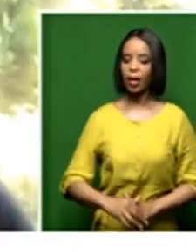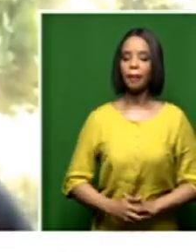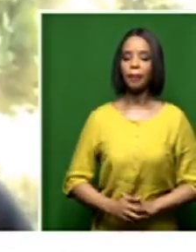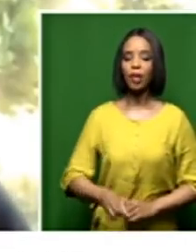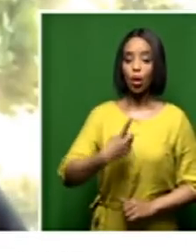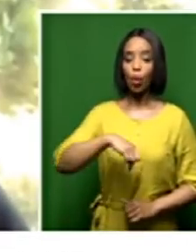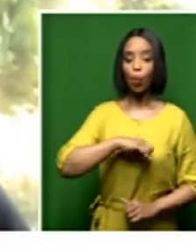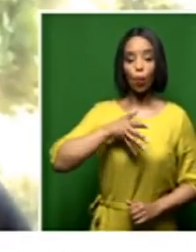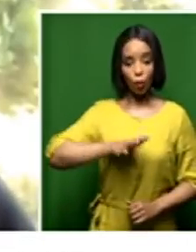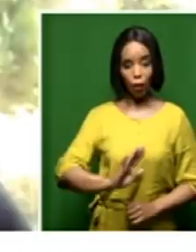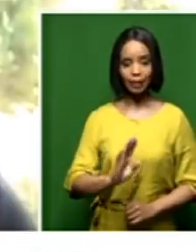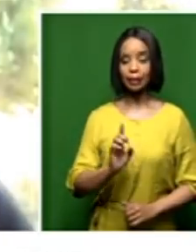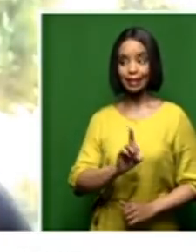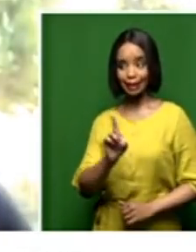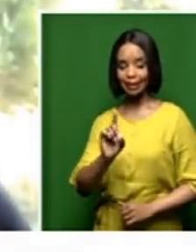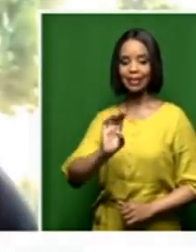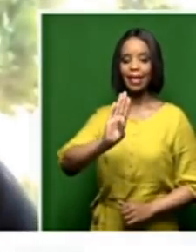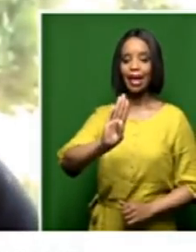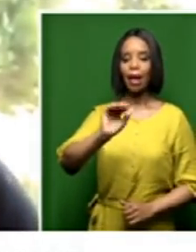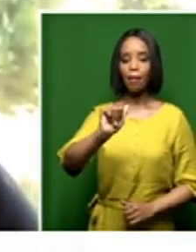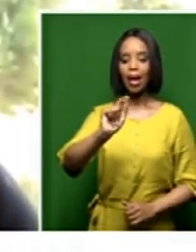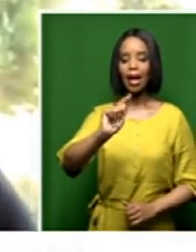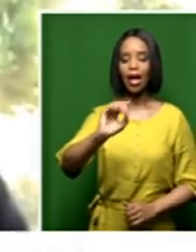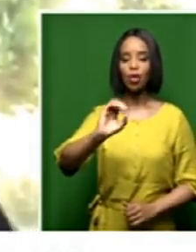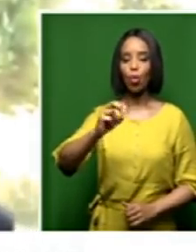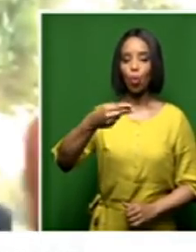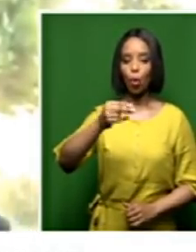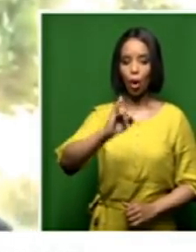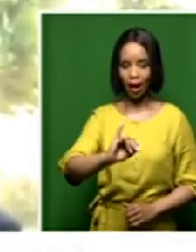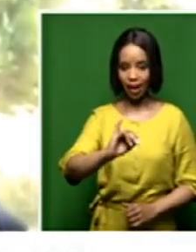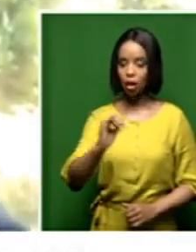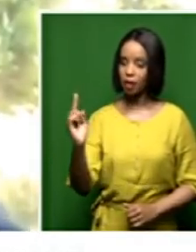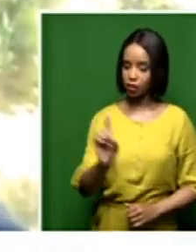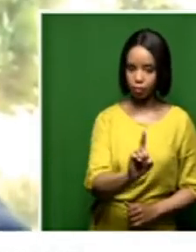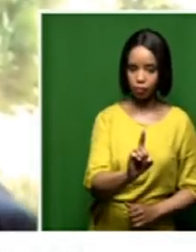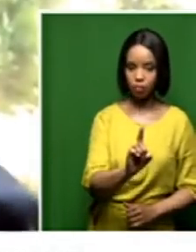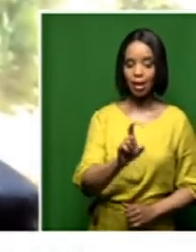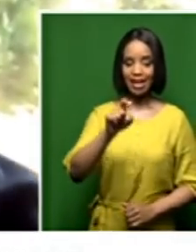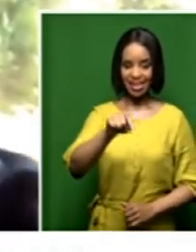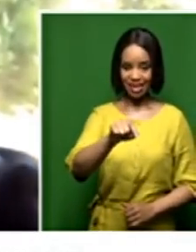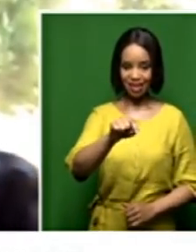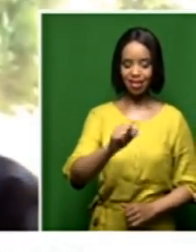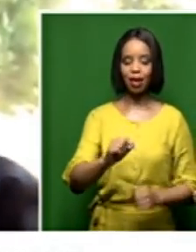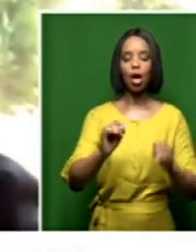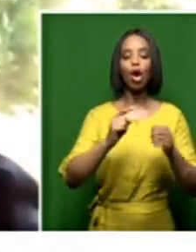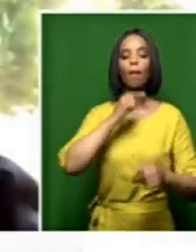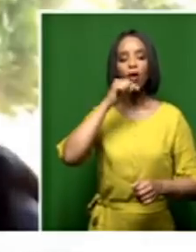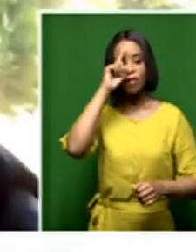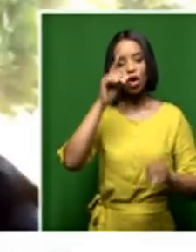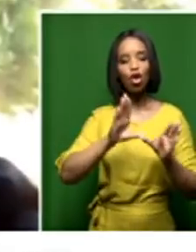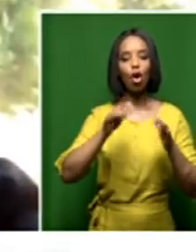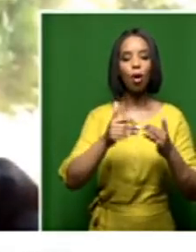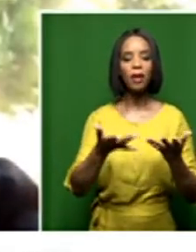Advocate Shamila Batoi come to the committees since yesterday, every quarter to answer